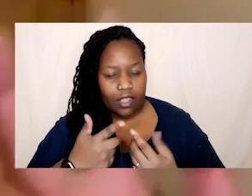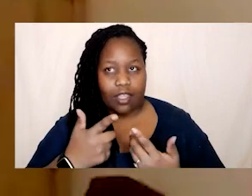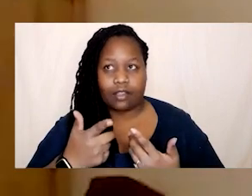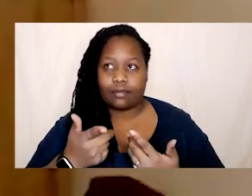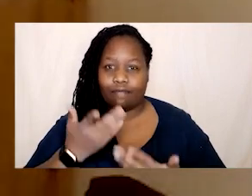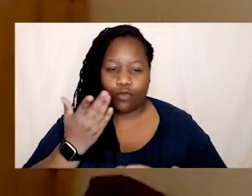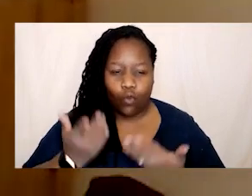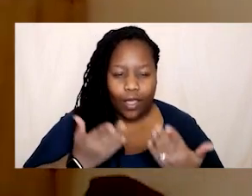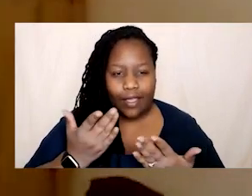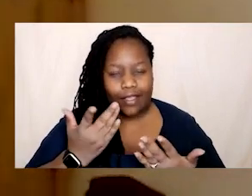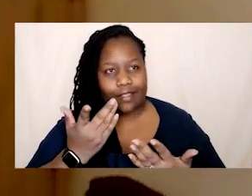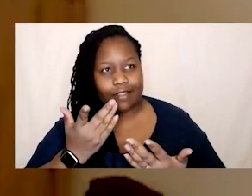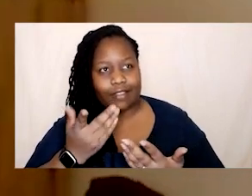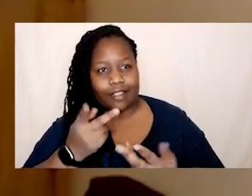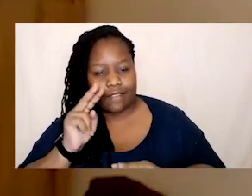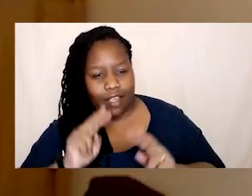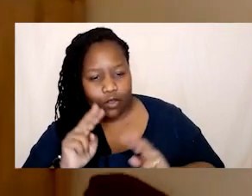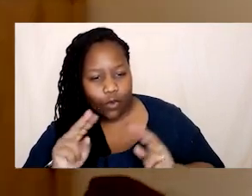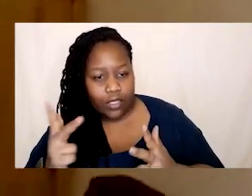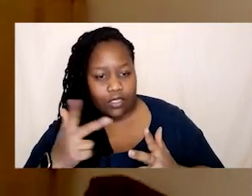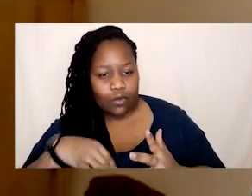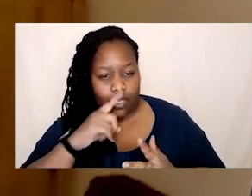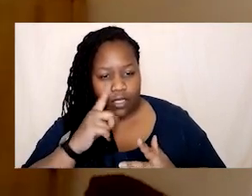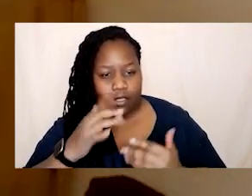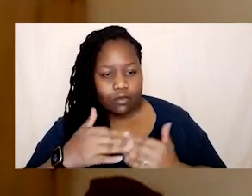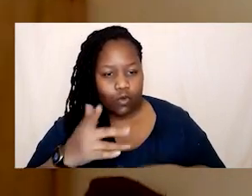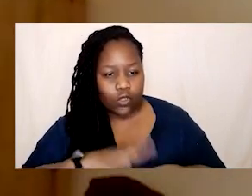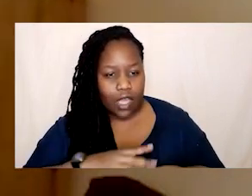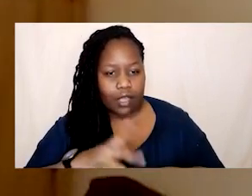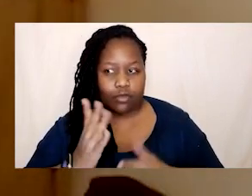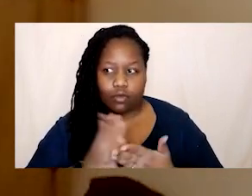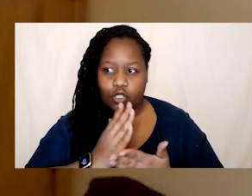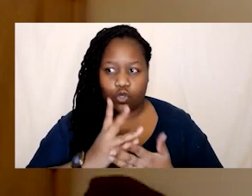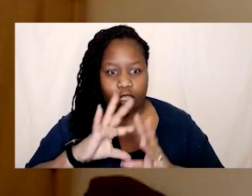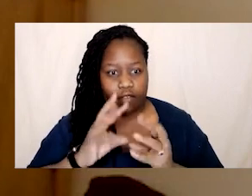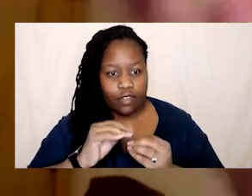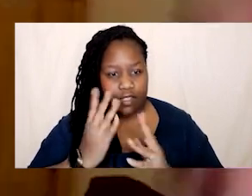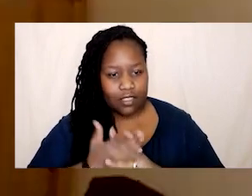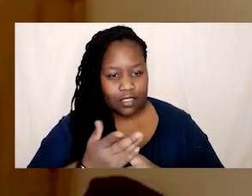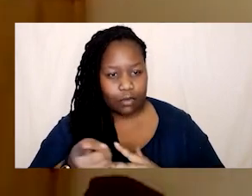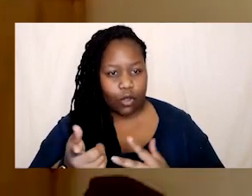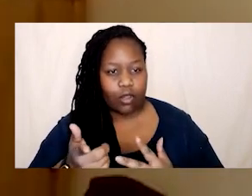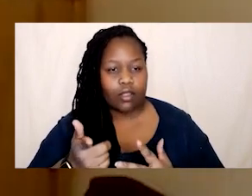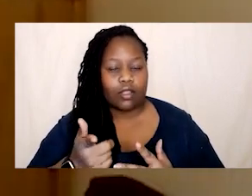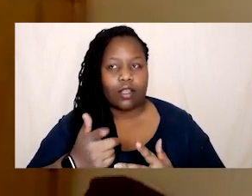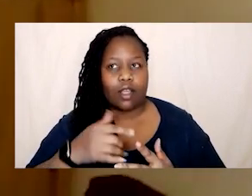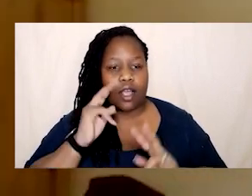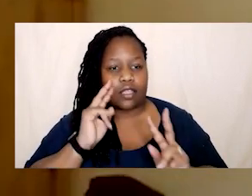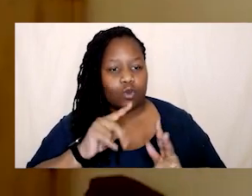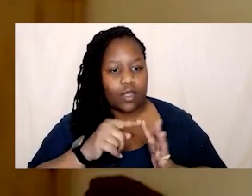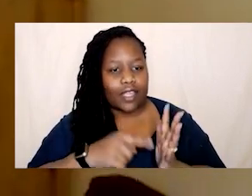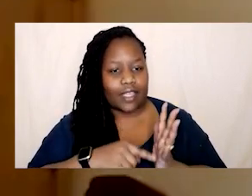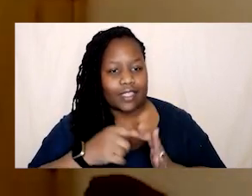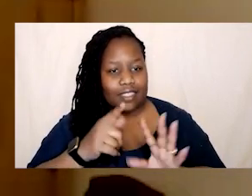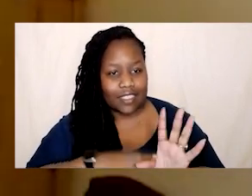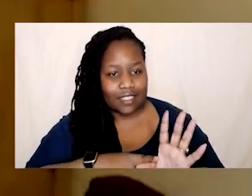of weighing up of different options and actually you know bringing so much more and you know i saw eti um has